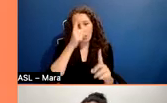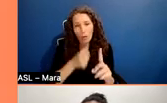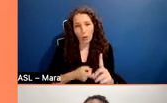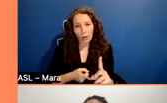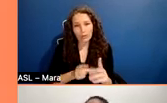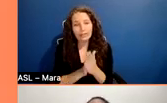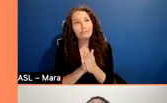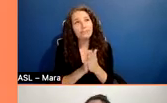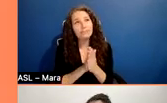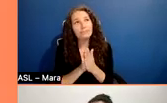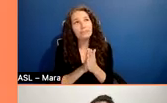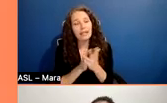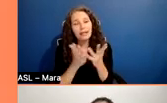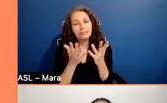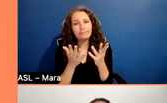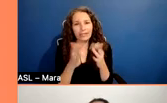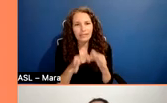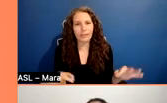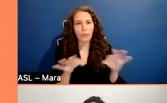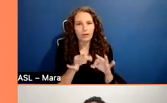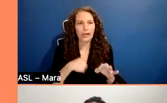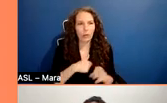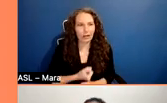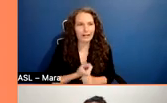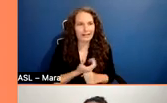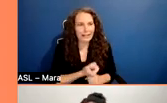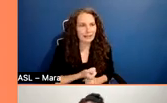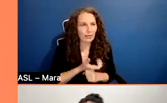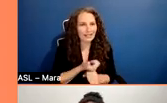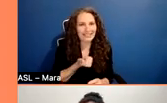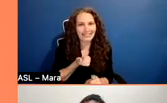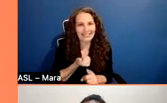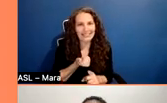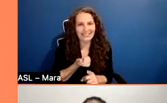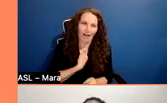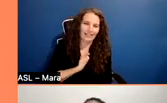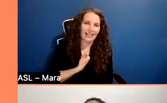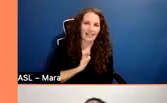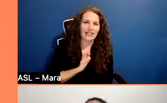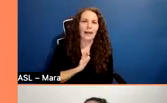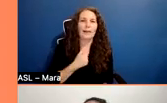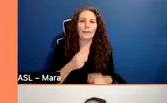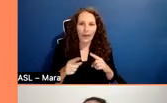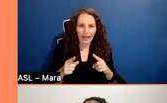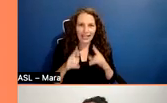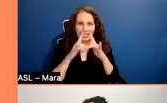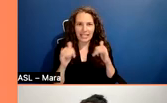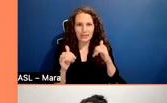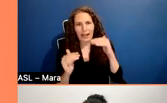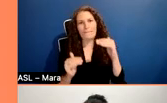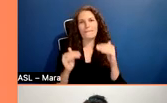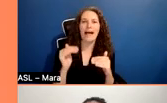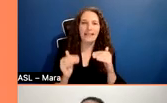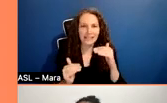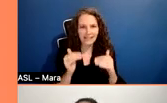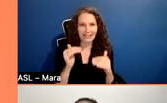that need to come out of us, um, to also balance that with a little bit of mental health. So we have a few short